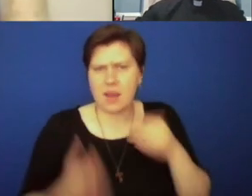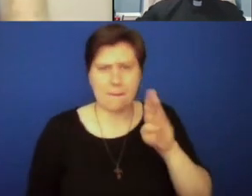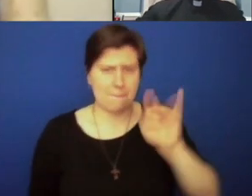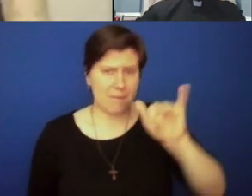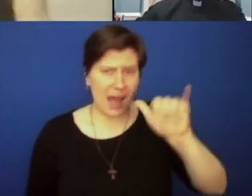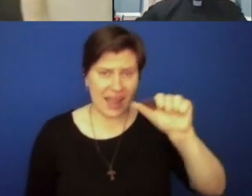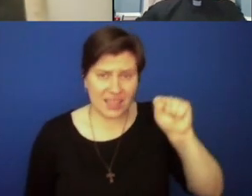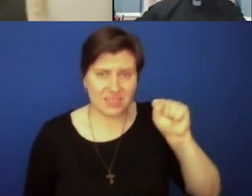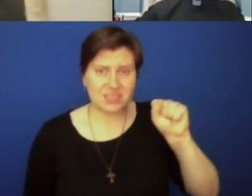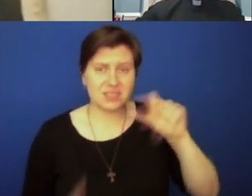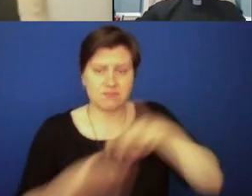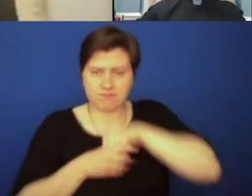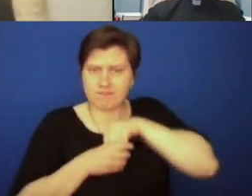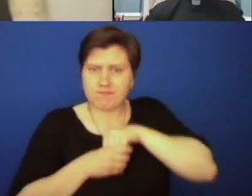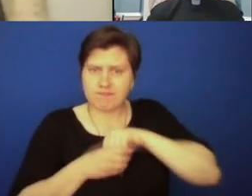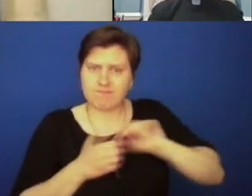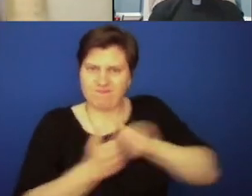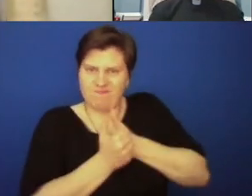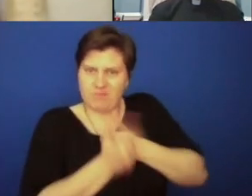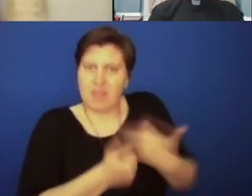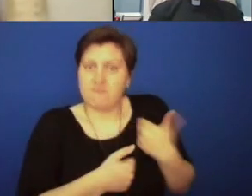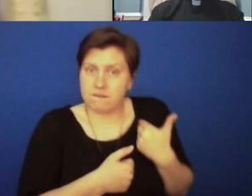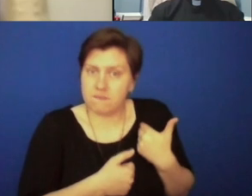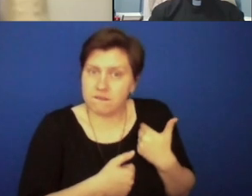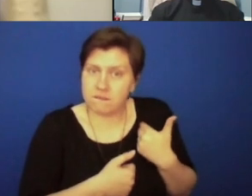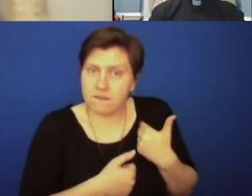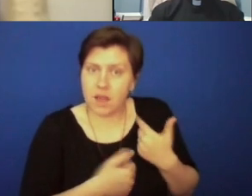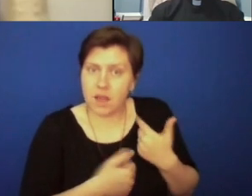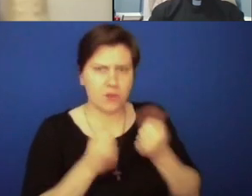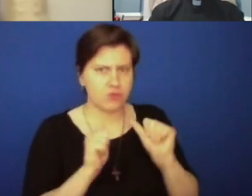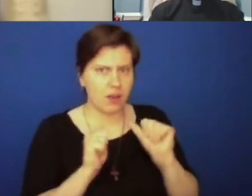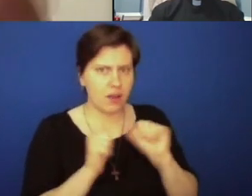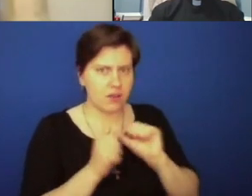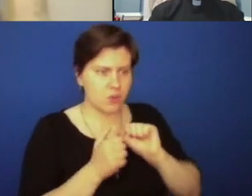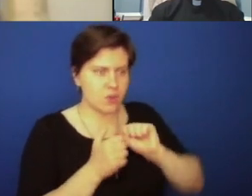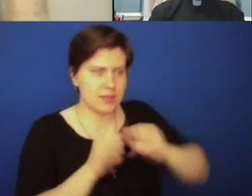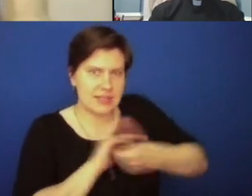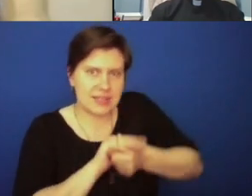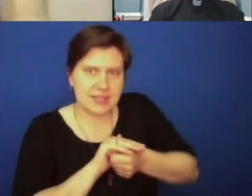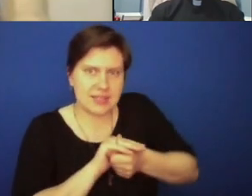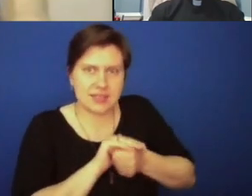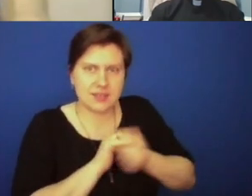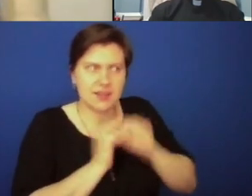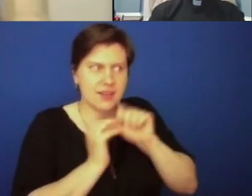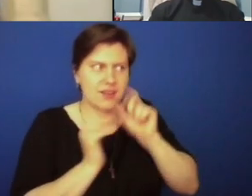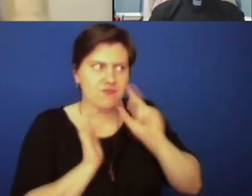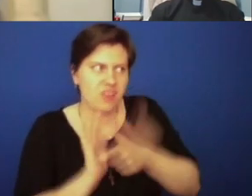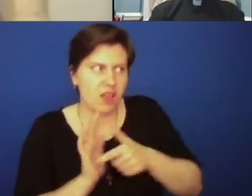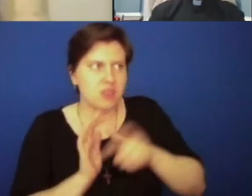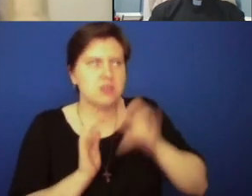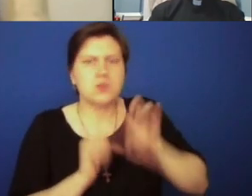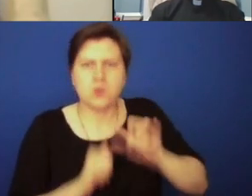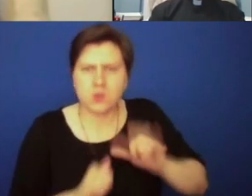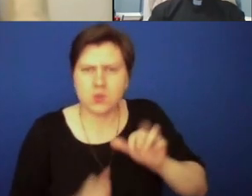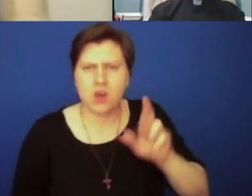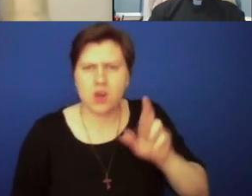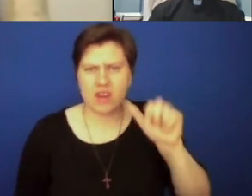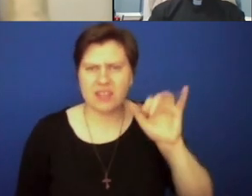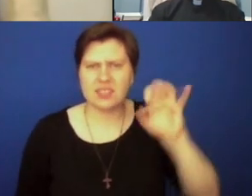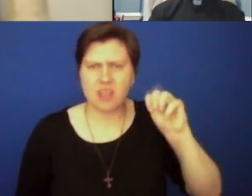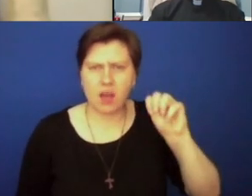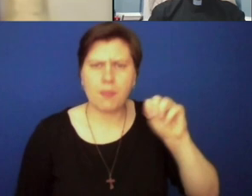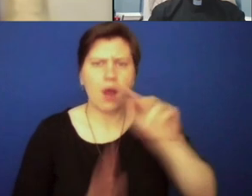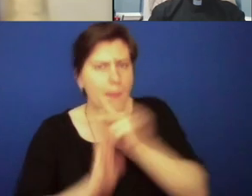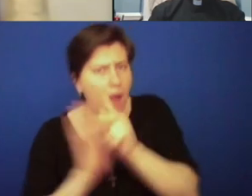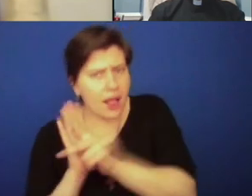implicit or explicit biases, but it's those implicit ones that we try to hide behind and not realize that racism and